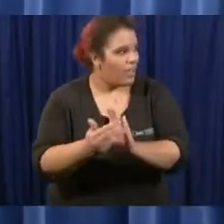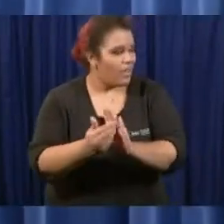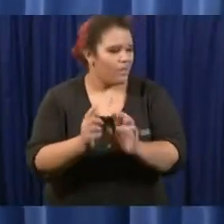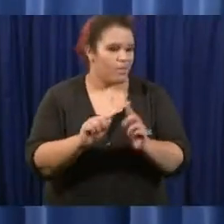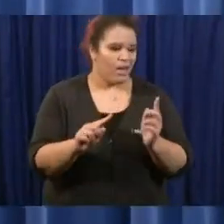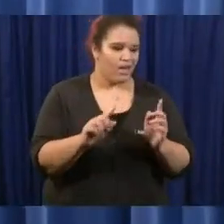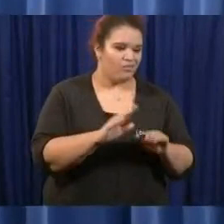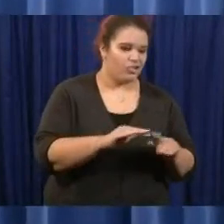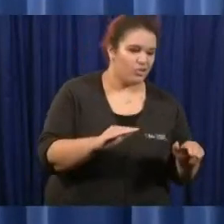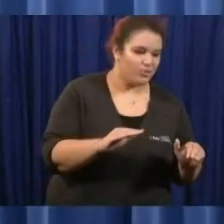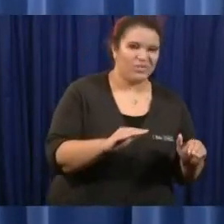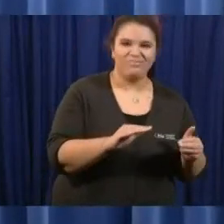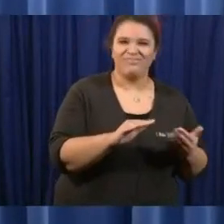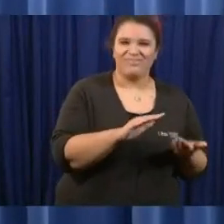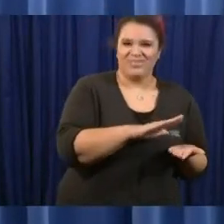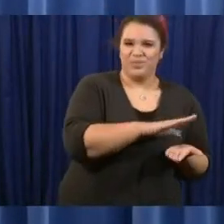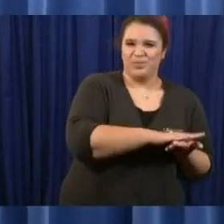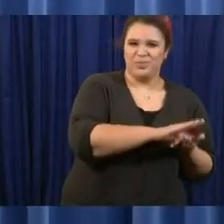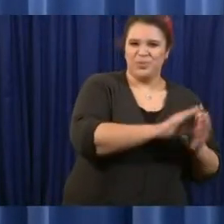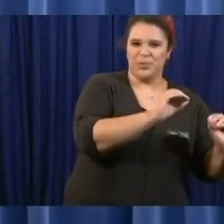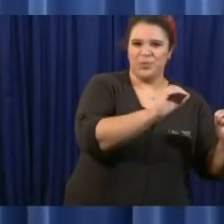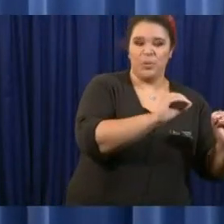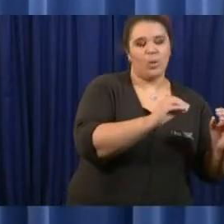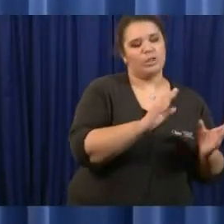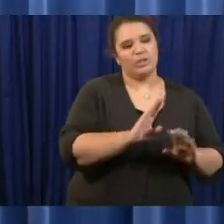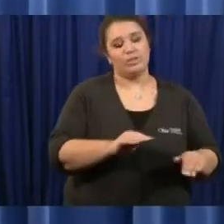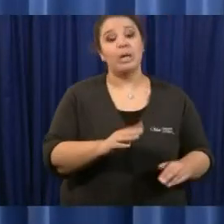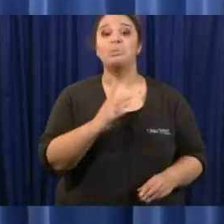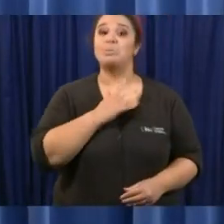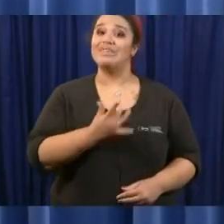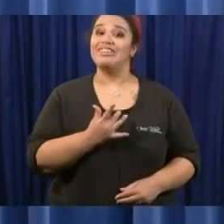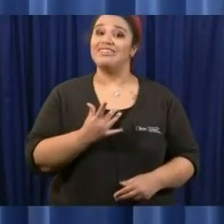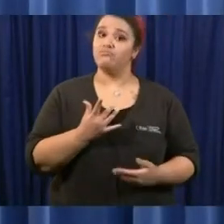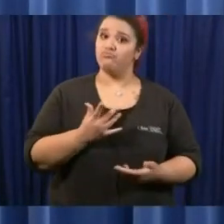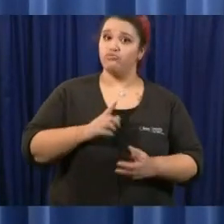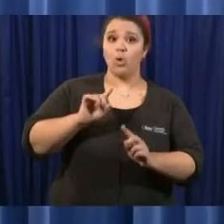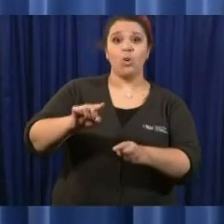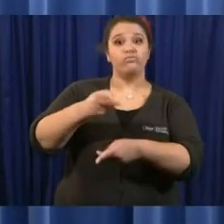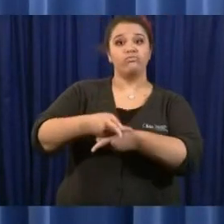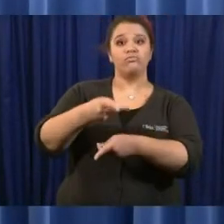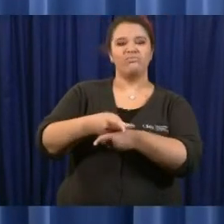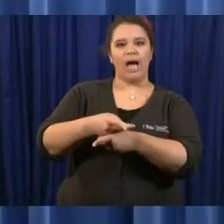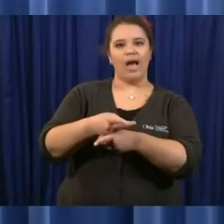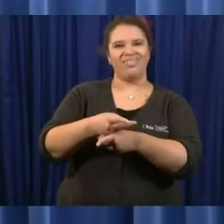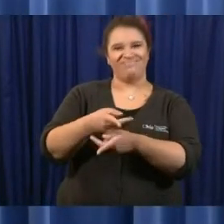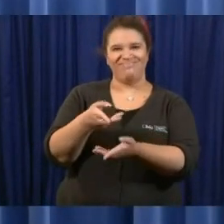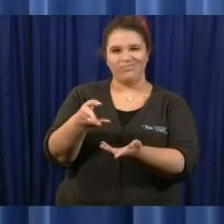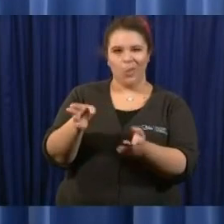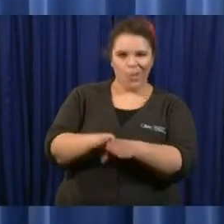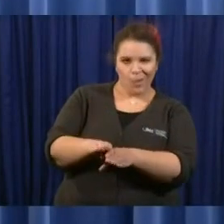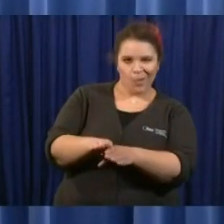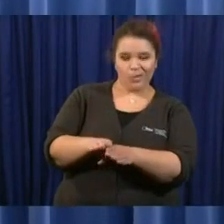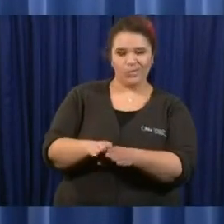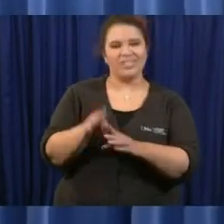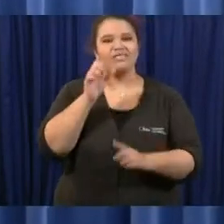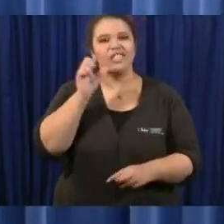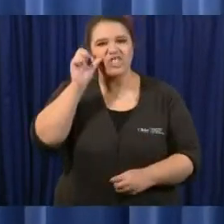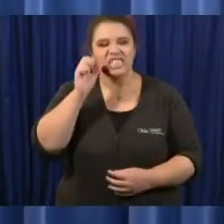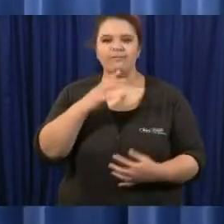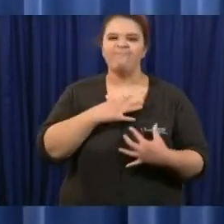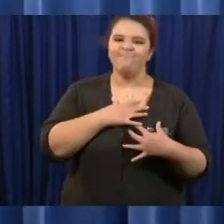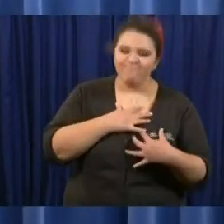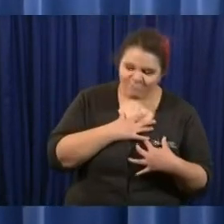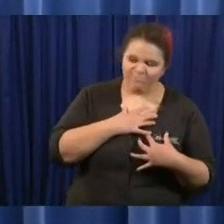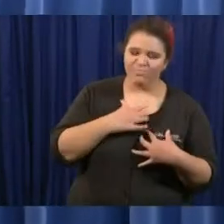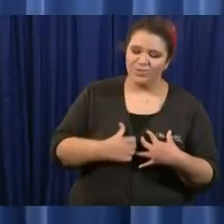children that are usually in child care but those facilities are closed yesterday you expressed sympathy for people in that position you also